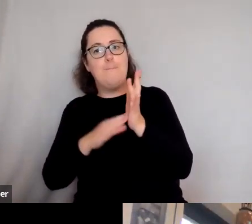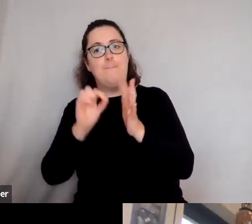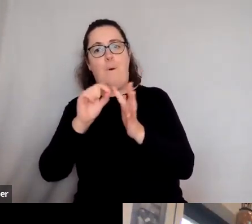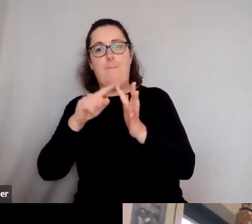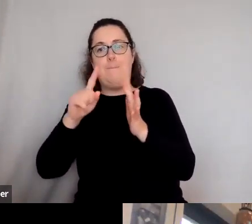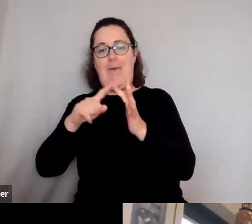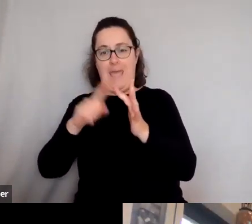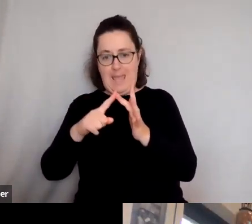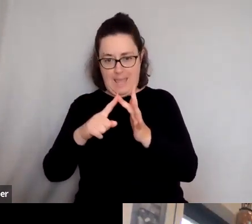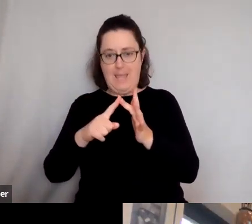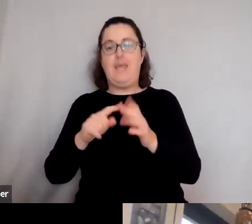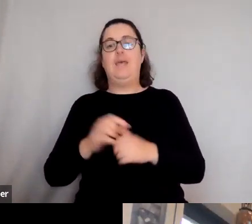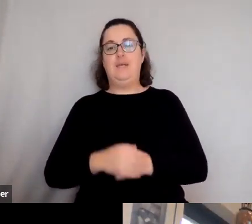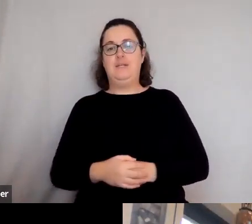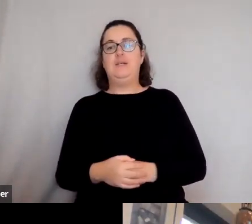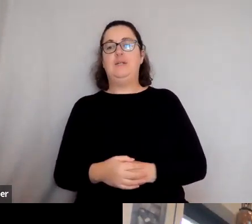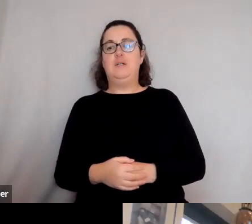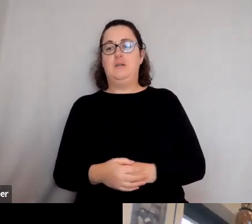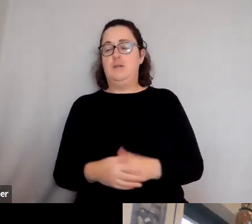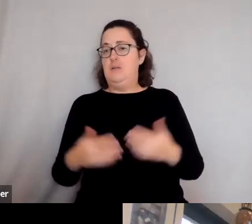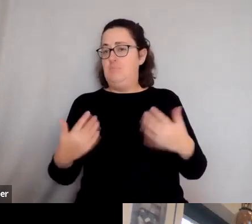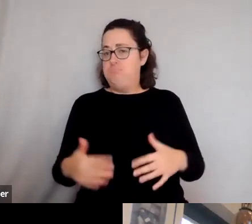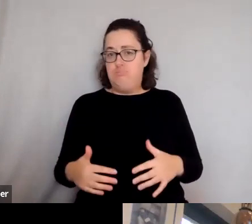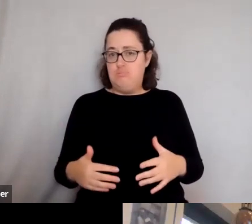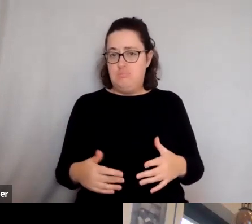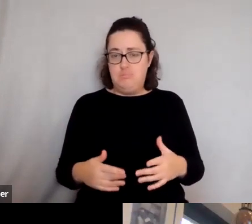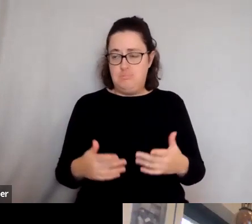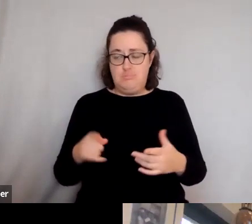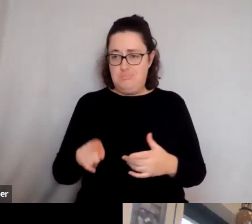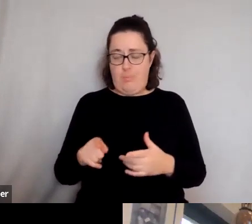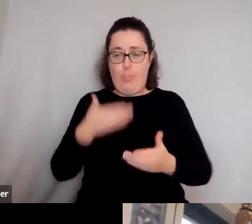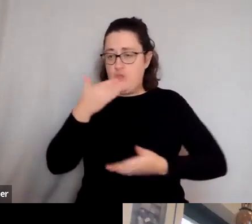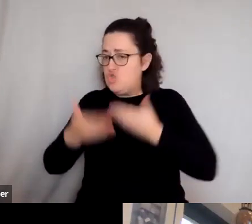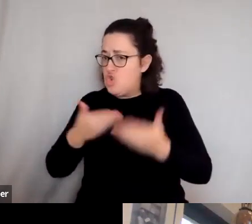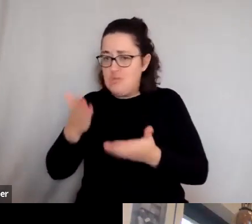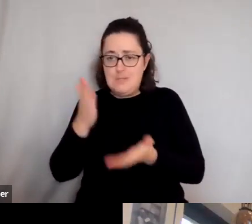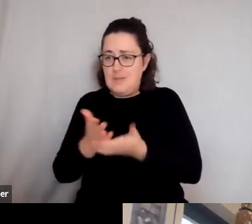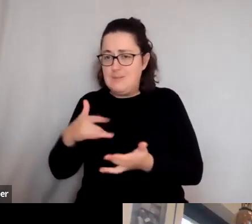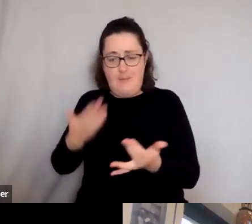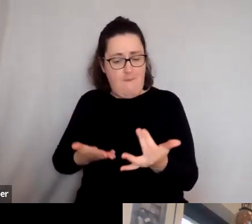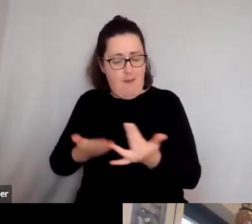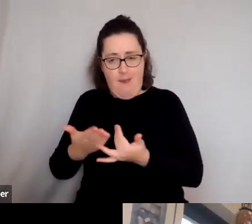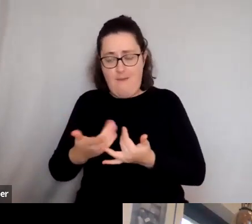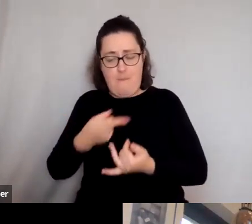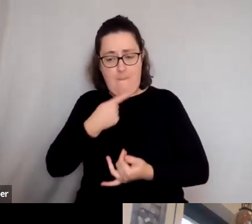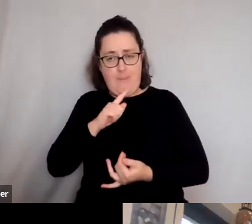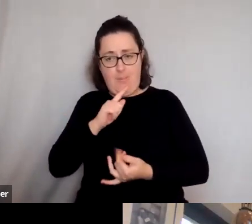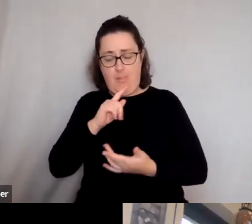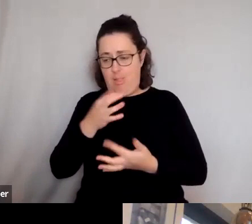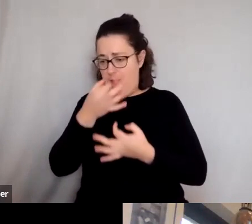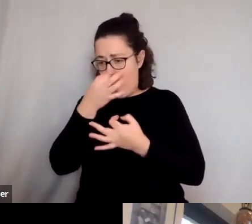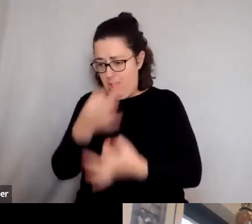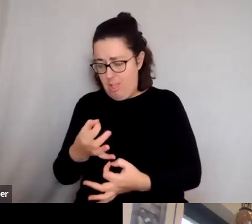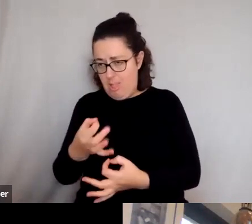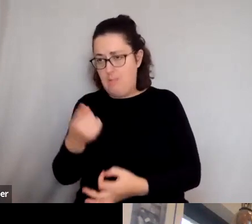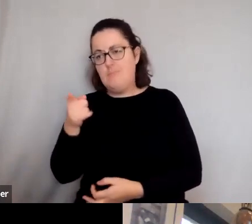because these stories have to throw the test of time, but people are just fascinated by them. I mean, you, you and I have obviously seen the Troy